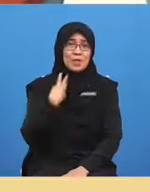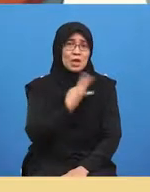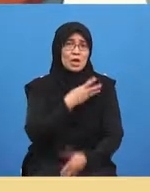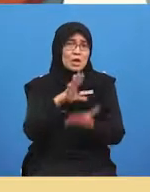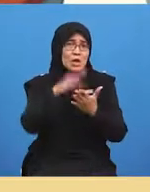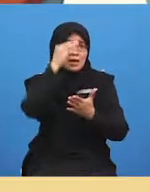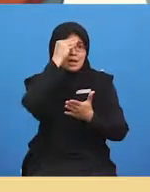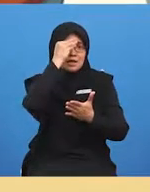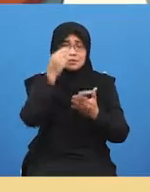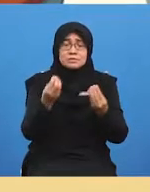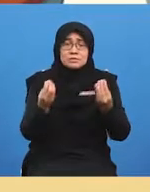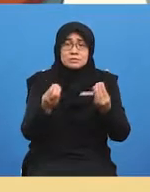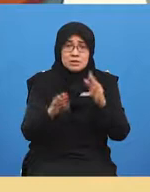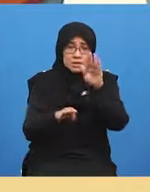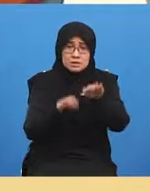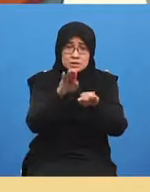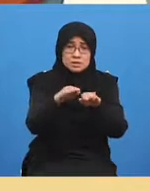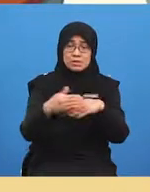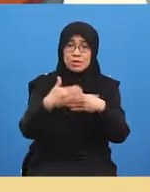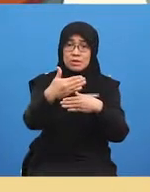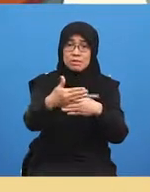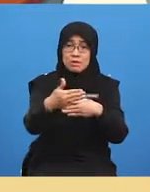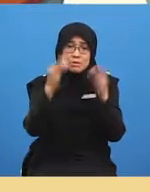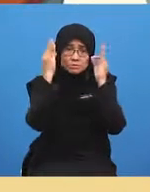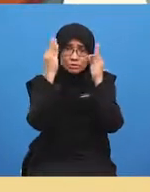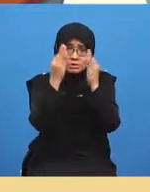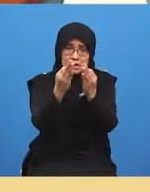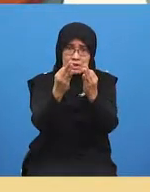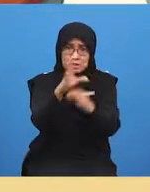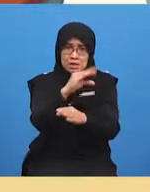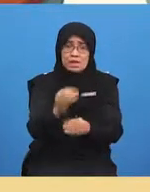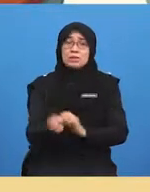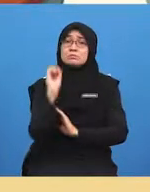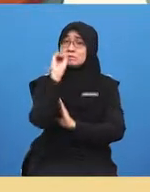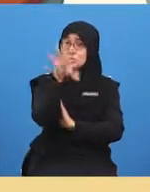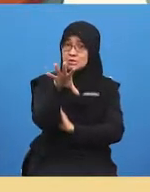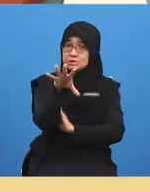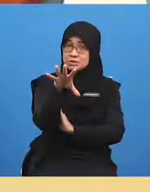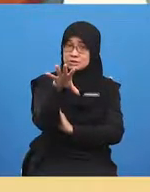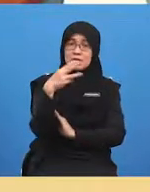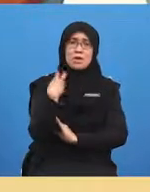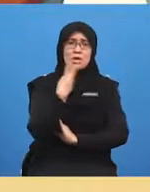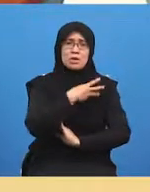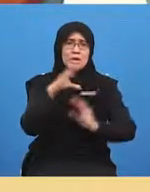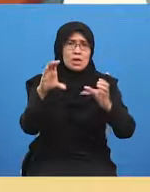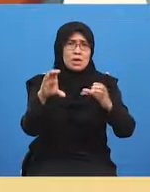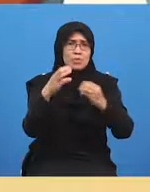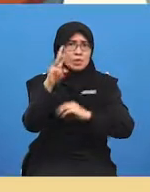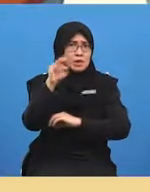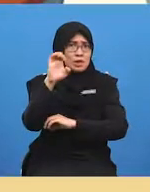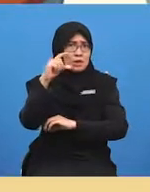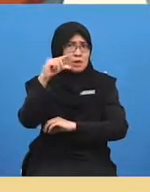how to step forward target and toss we have done our mega job